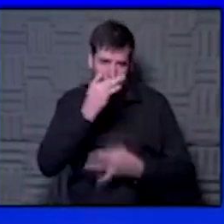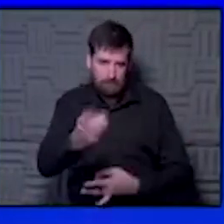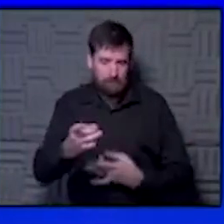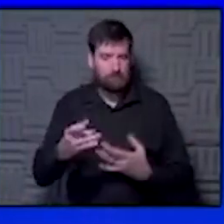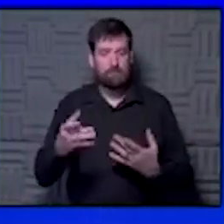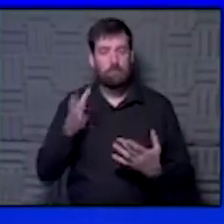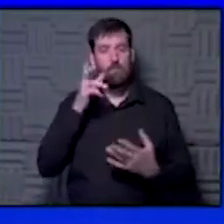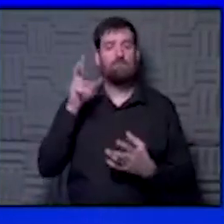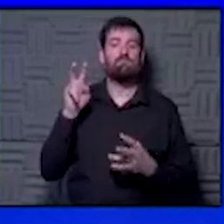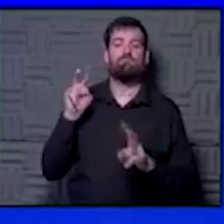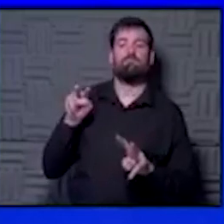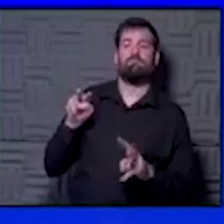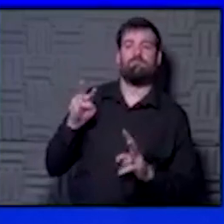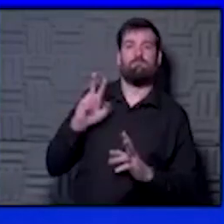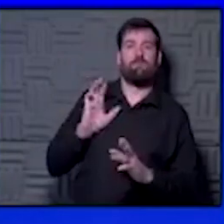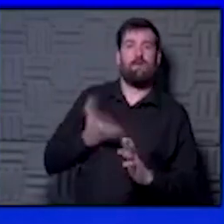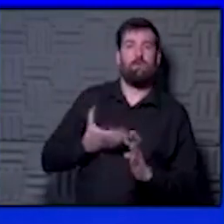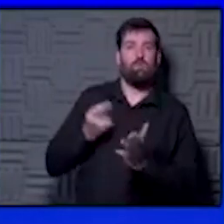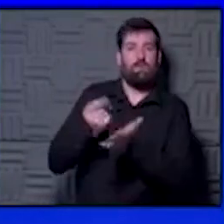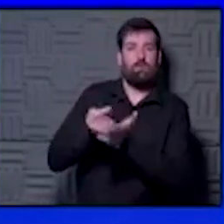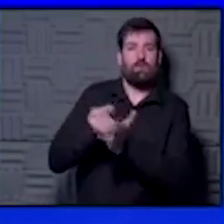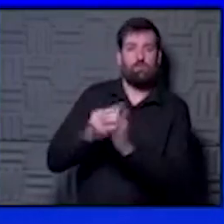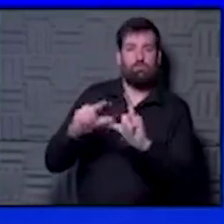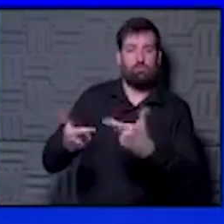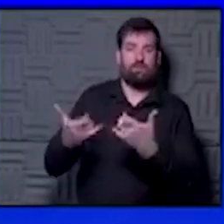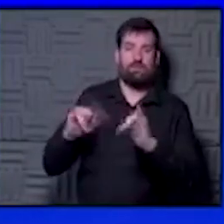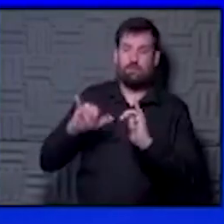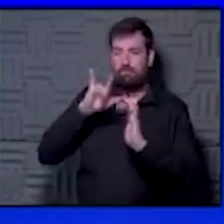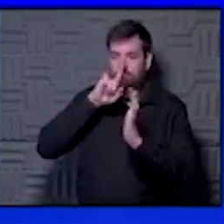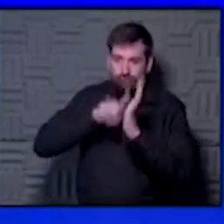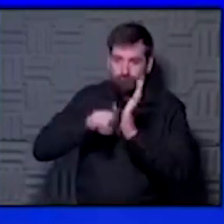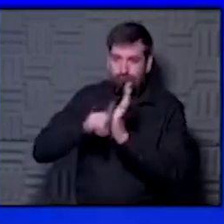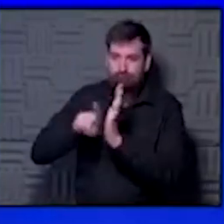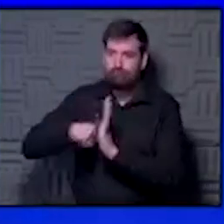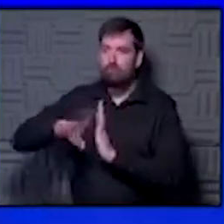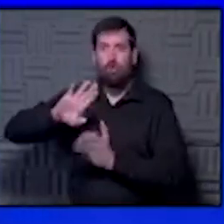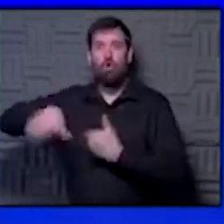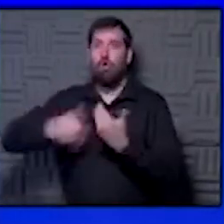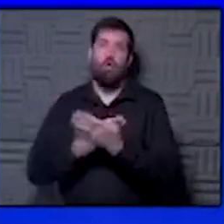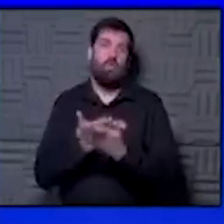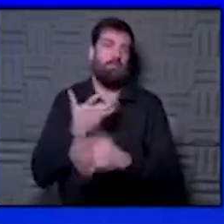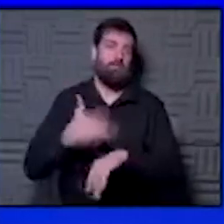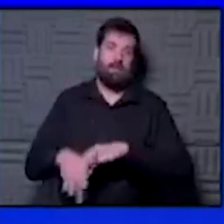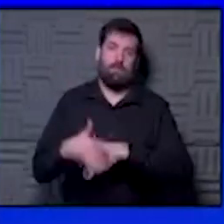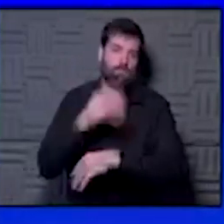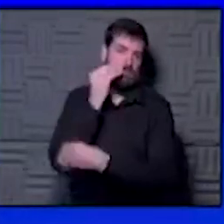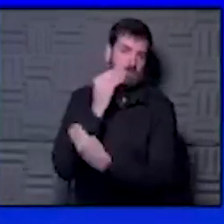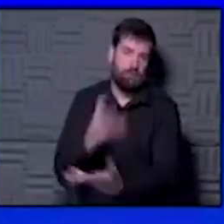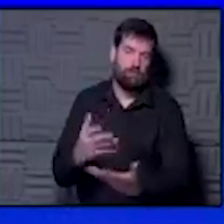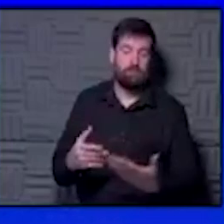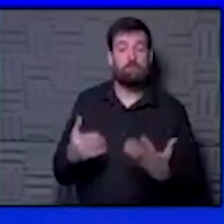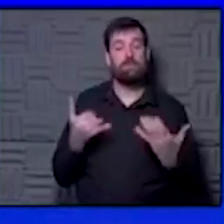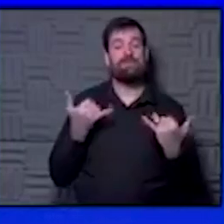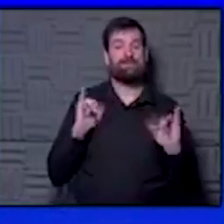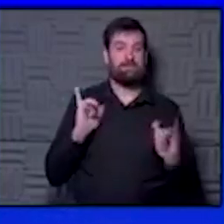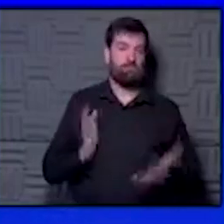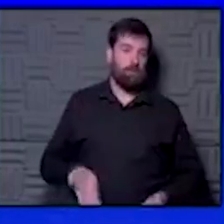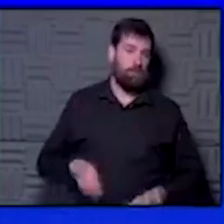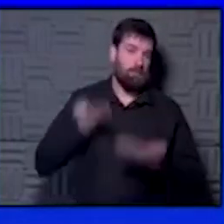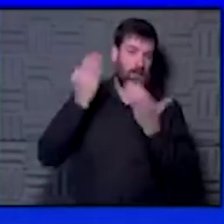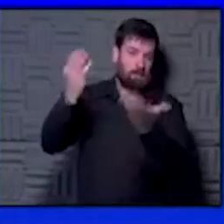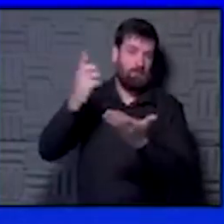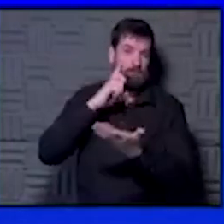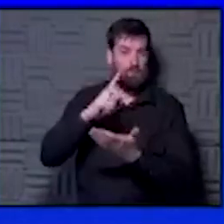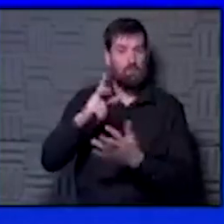continue to evaluate our therapeutics group here. We'll still continue to evaluate all the available data. It is still recommended for